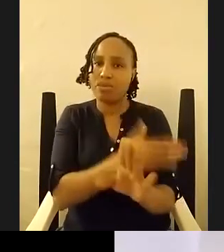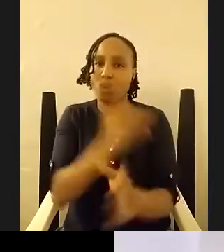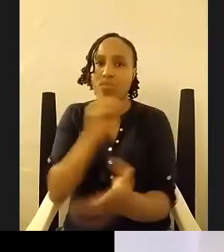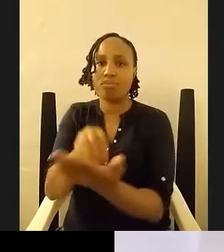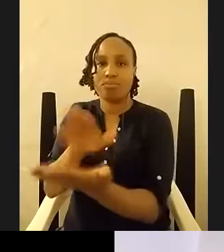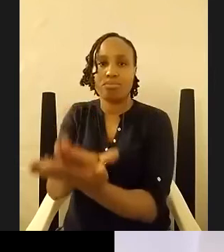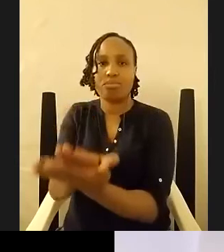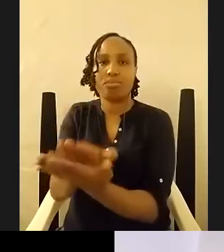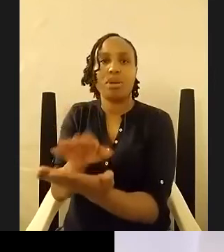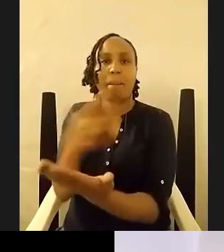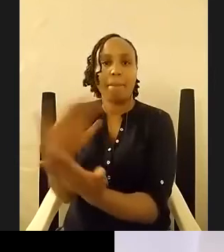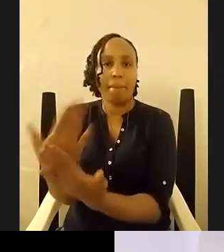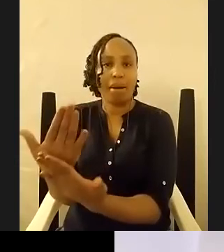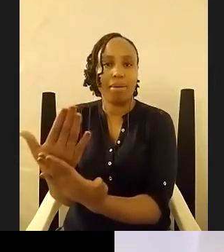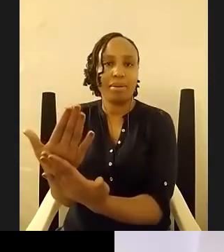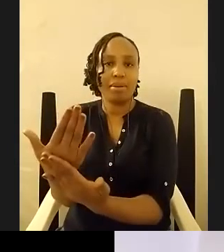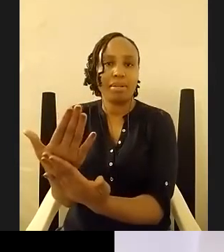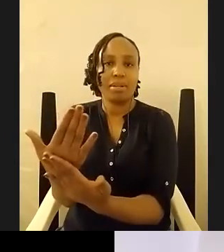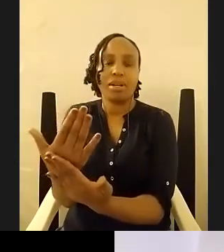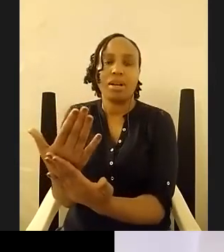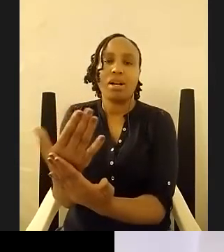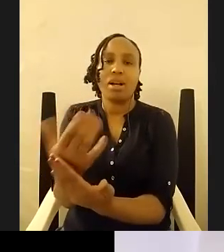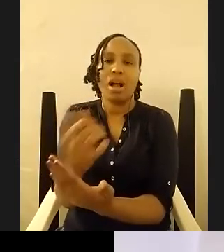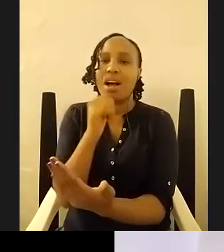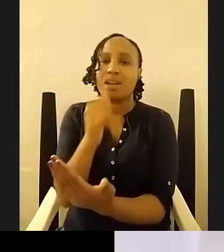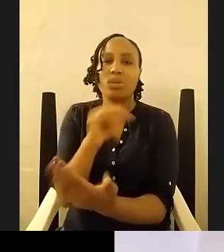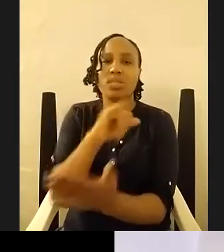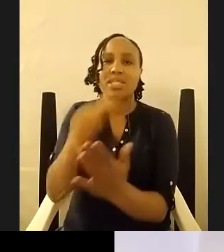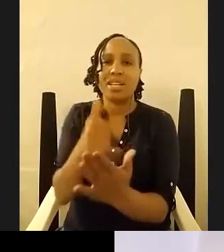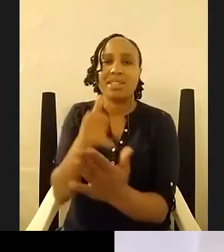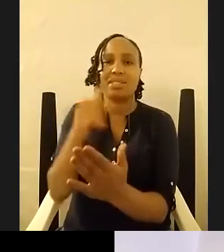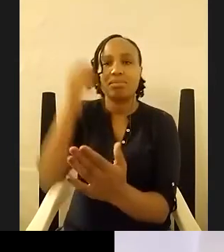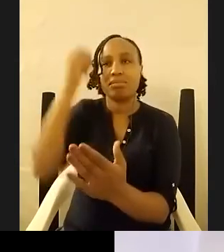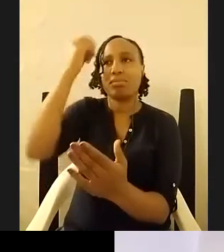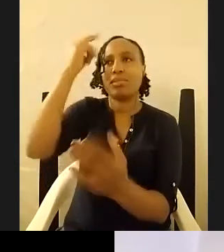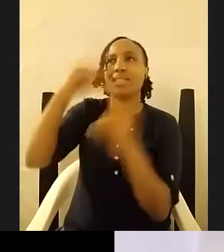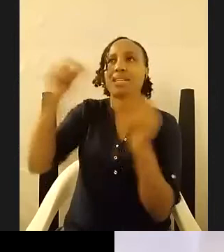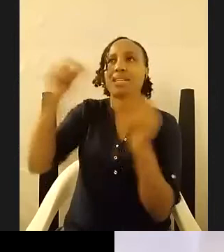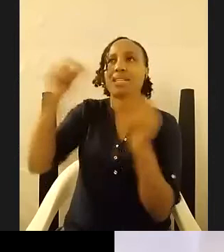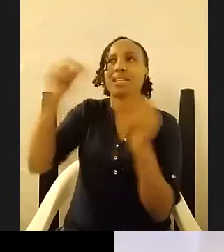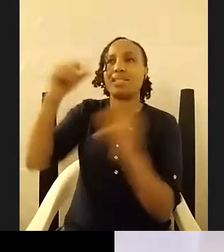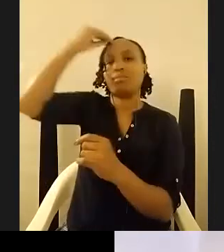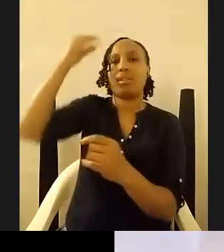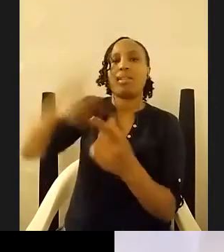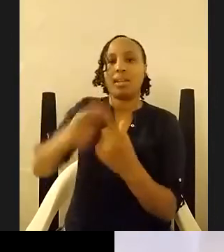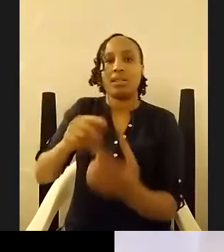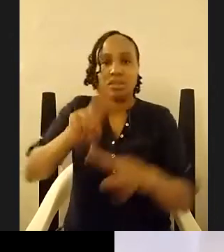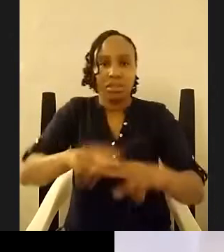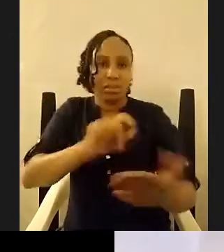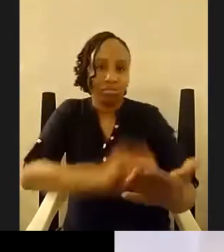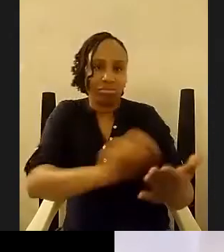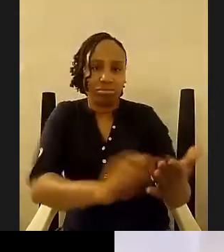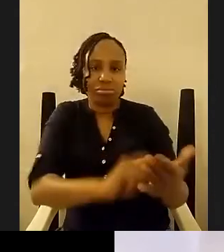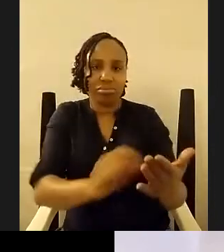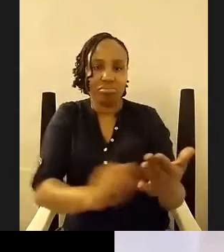i don't just get a sentence in my head and then sit down and say okay now i'm gonna write a heartbreaking work of staggering genius no